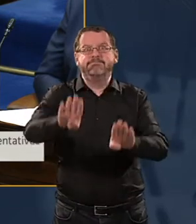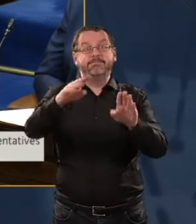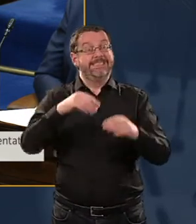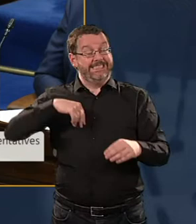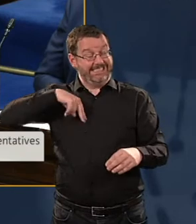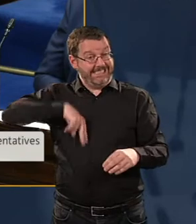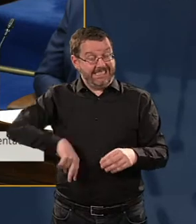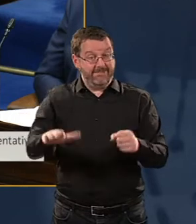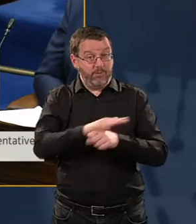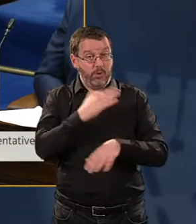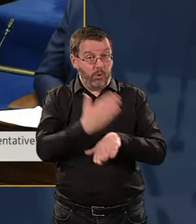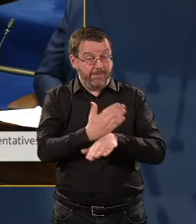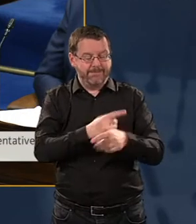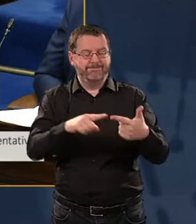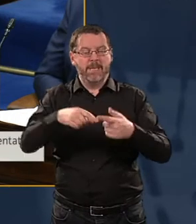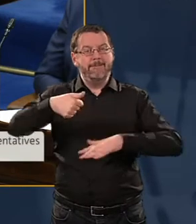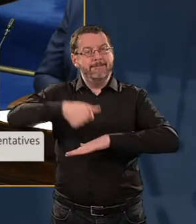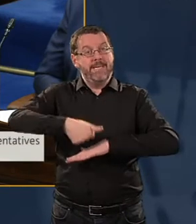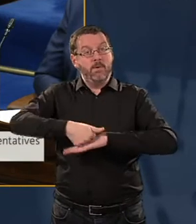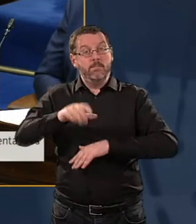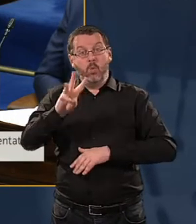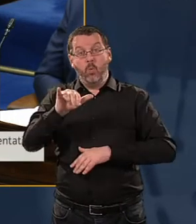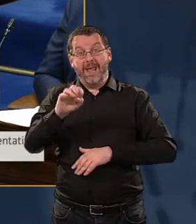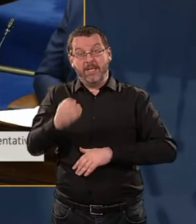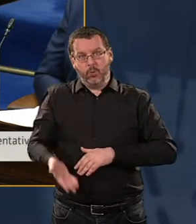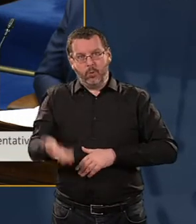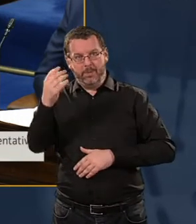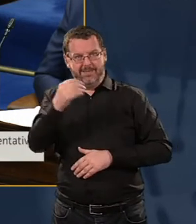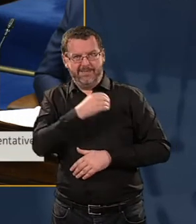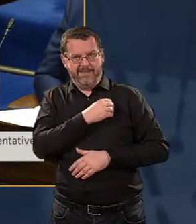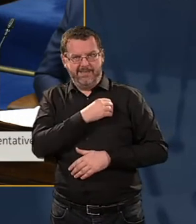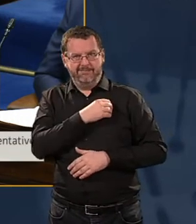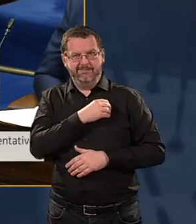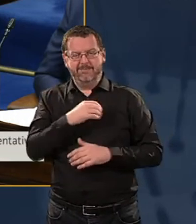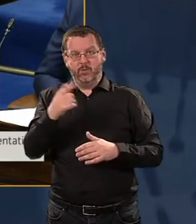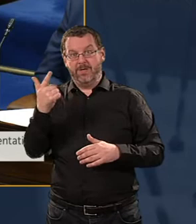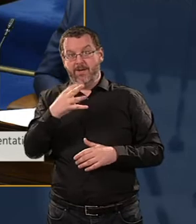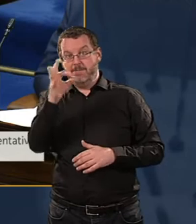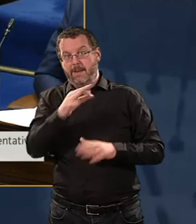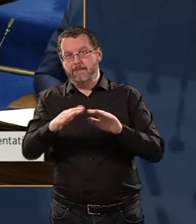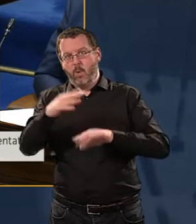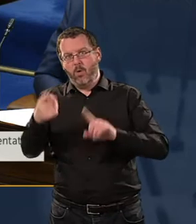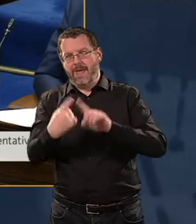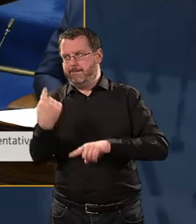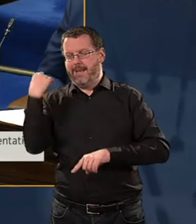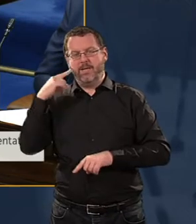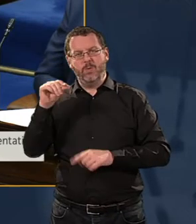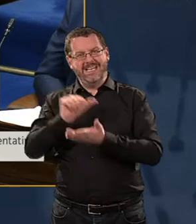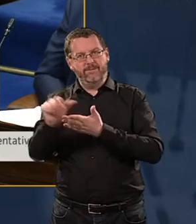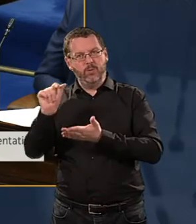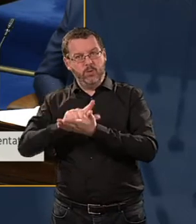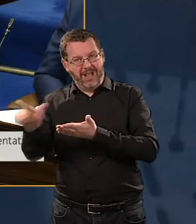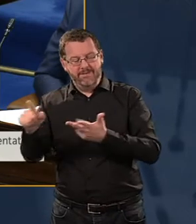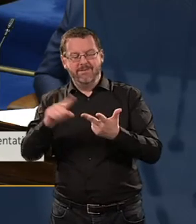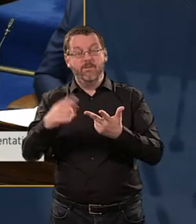wages, the minimum wage up nearly 25% than it was back in 2011 or 2012, and wages now going up